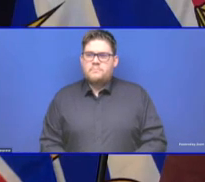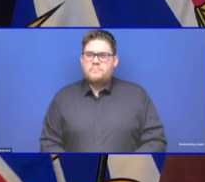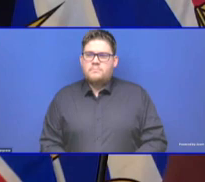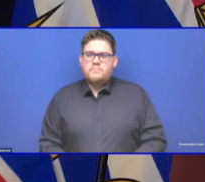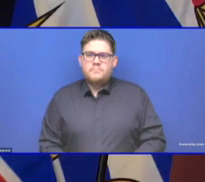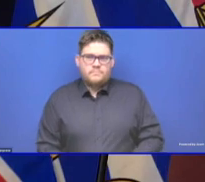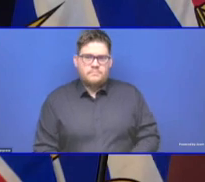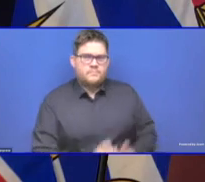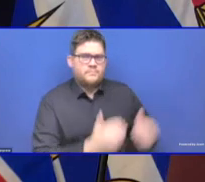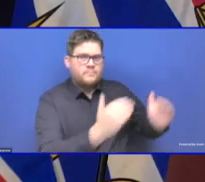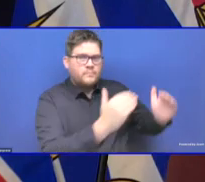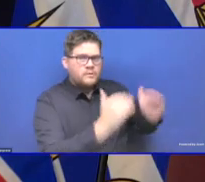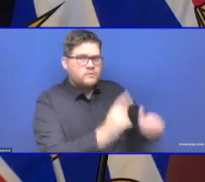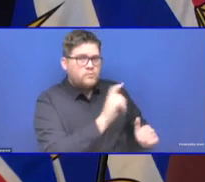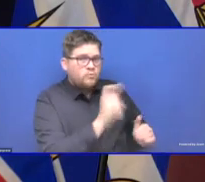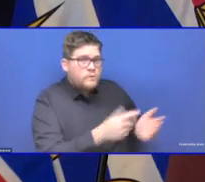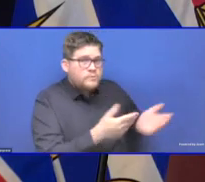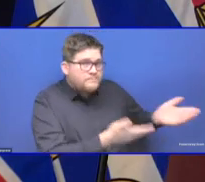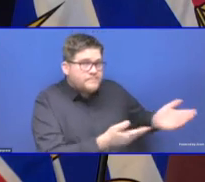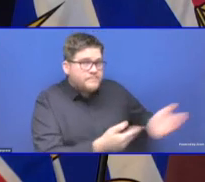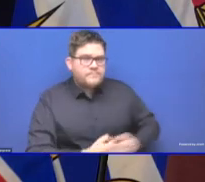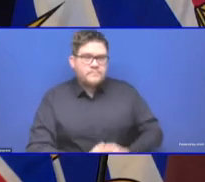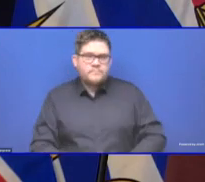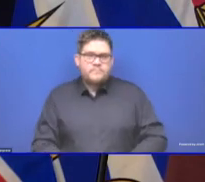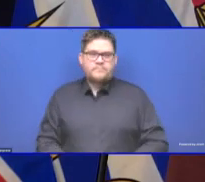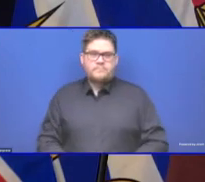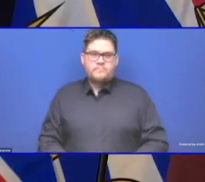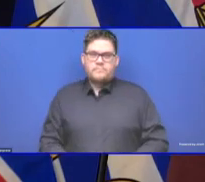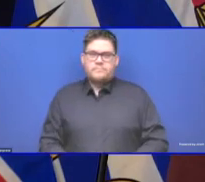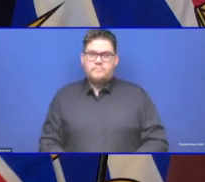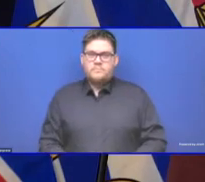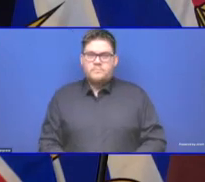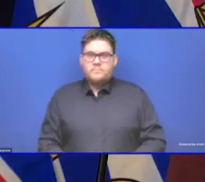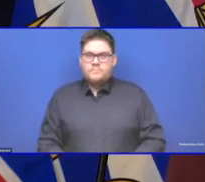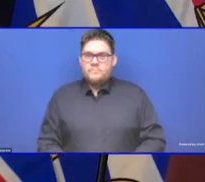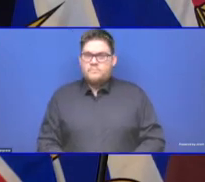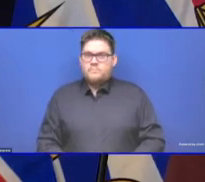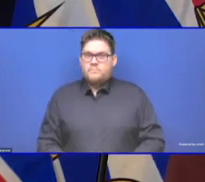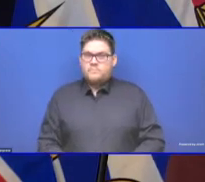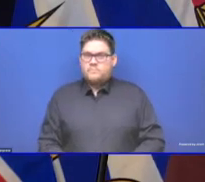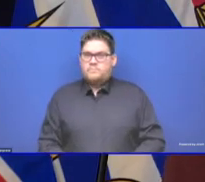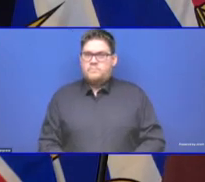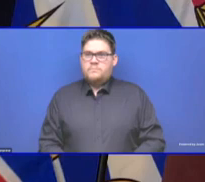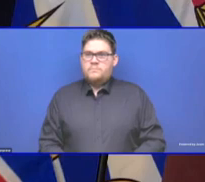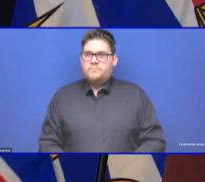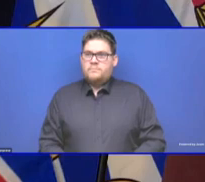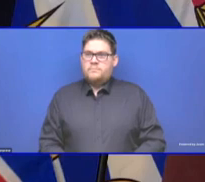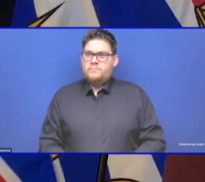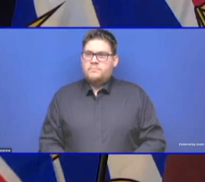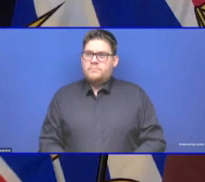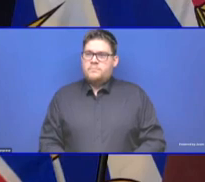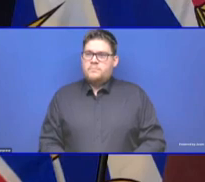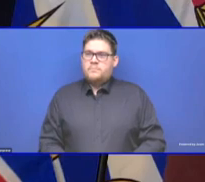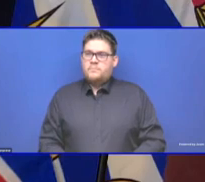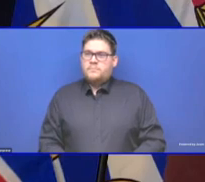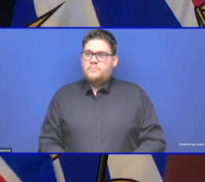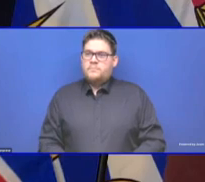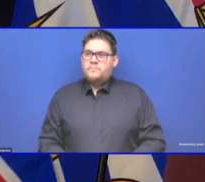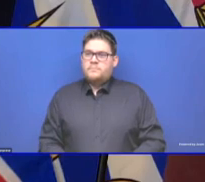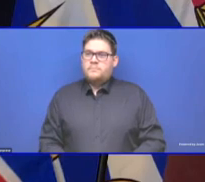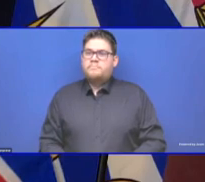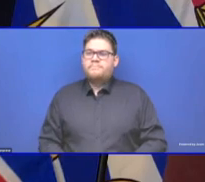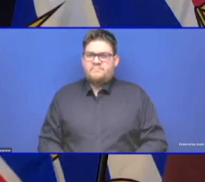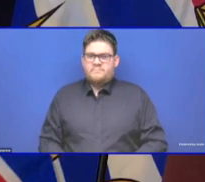Hi there, Dr. Henry. Regarding these pockets of areas where the cases remain high and the vaccinations remain low,